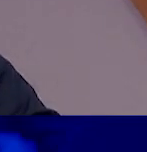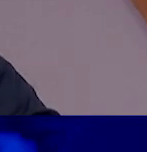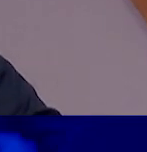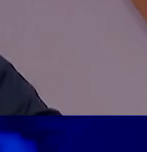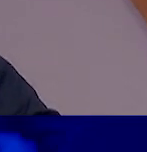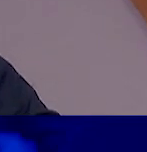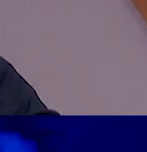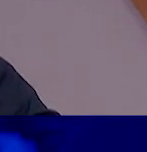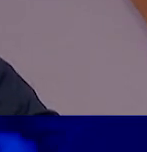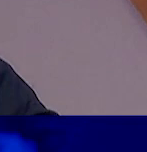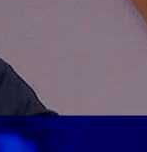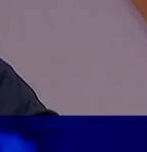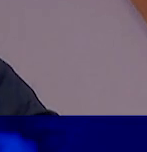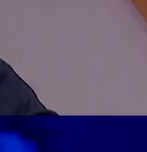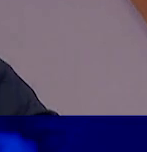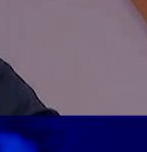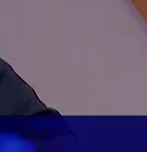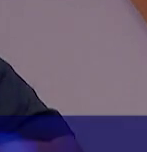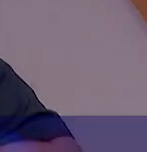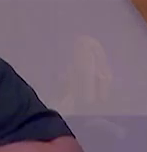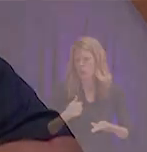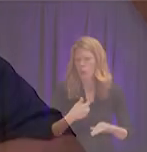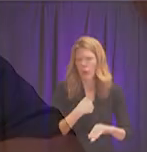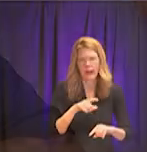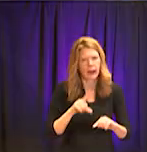operation at all times.